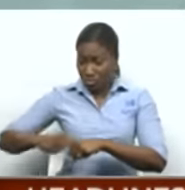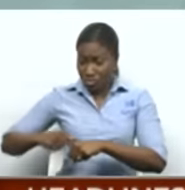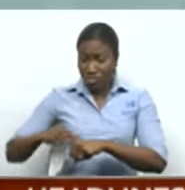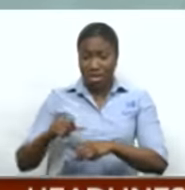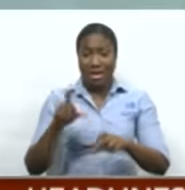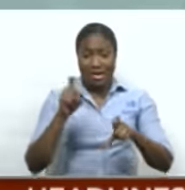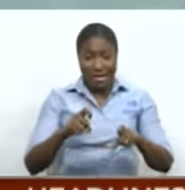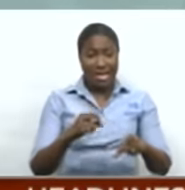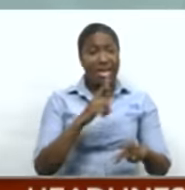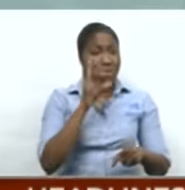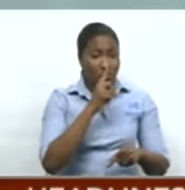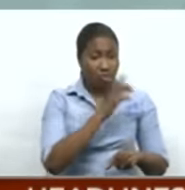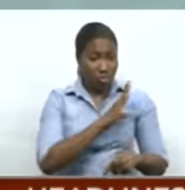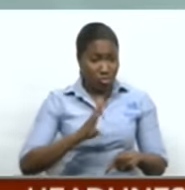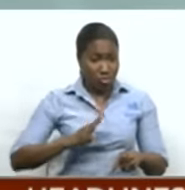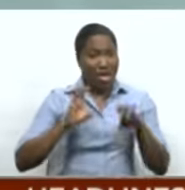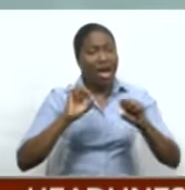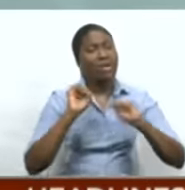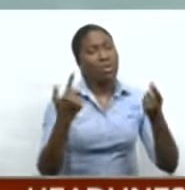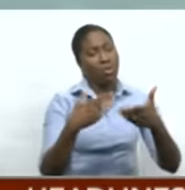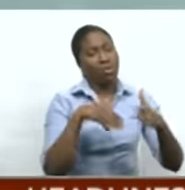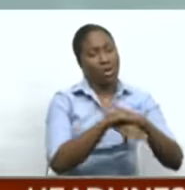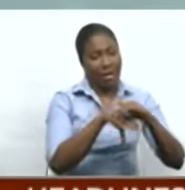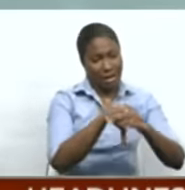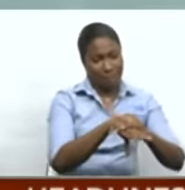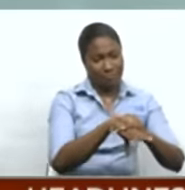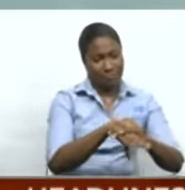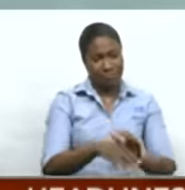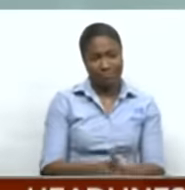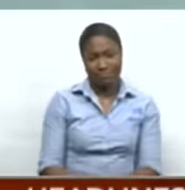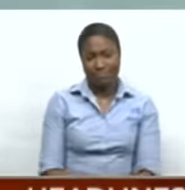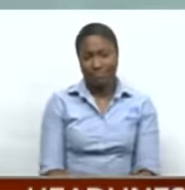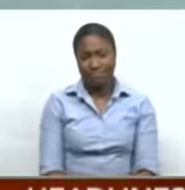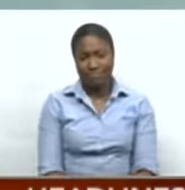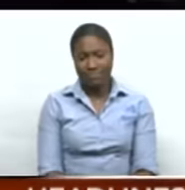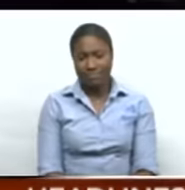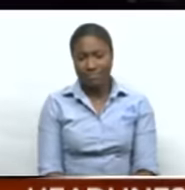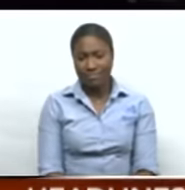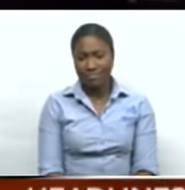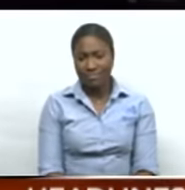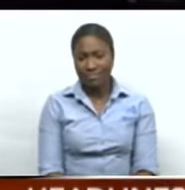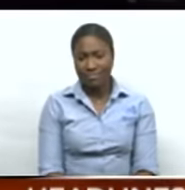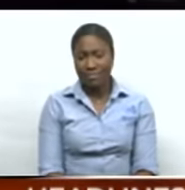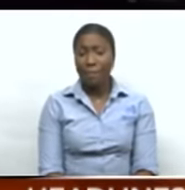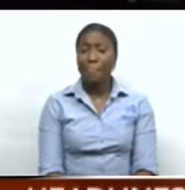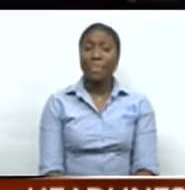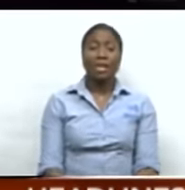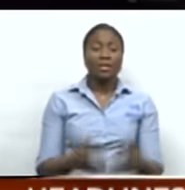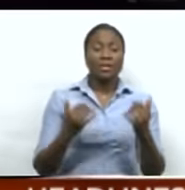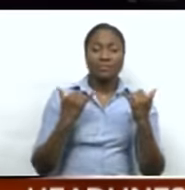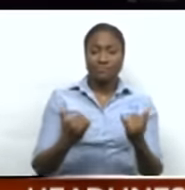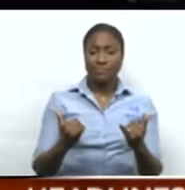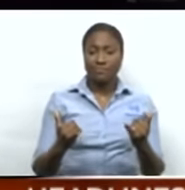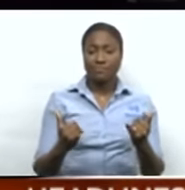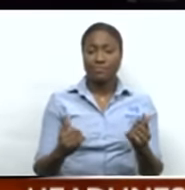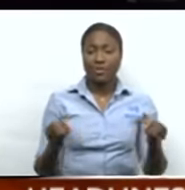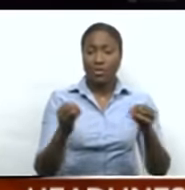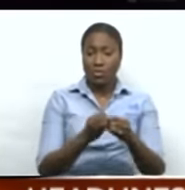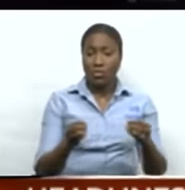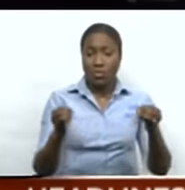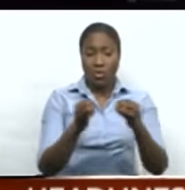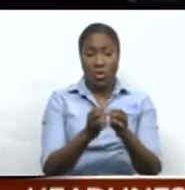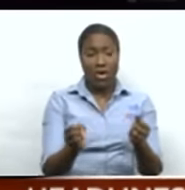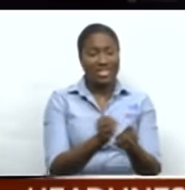breast cancer survivors. Jessie Ramdeo, CNC3 News. As disasters increase in frequency,